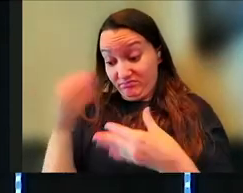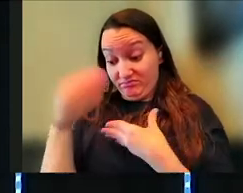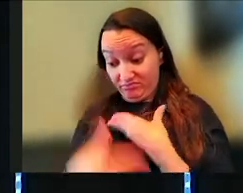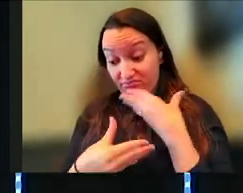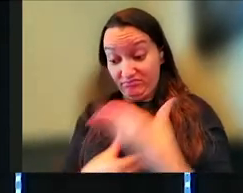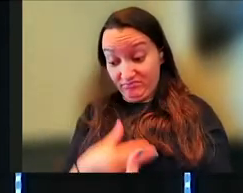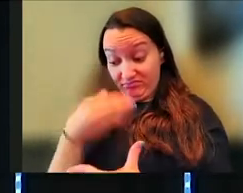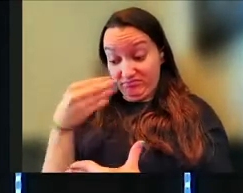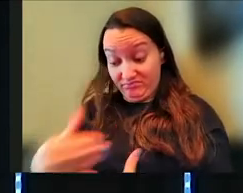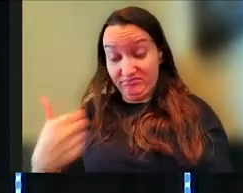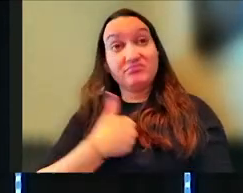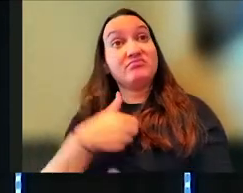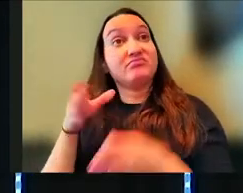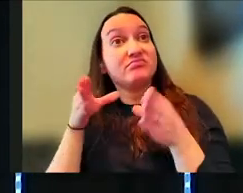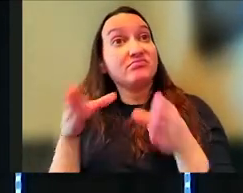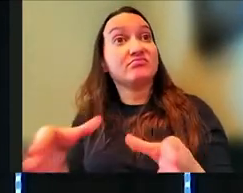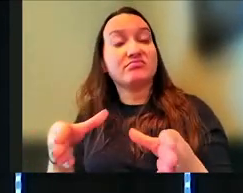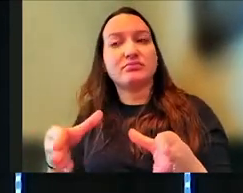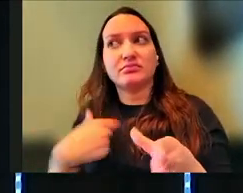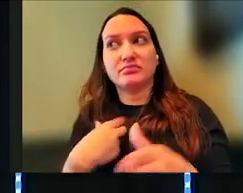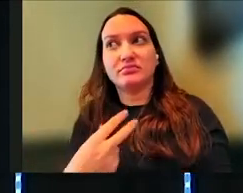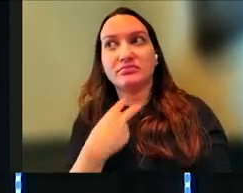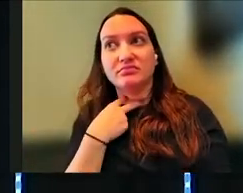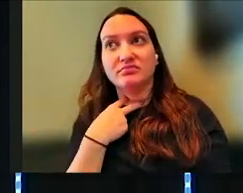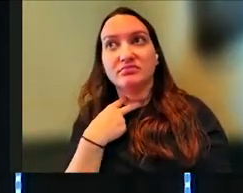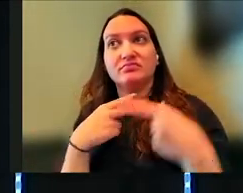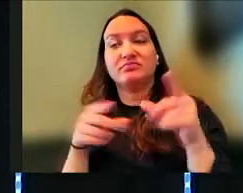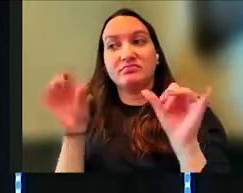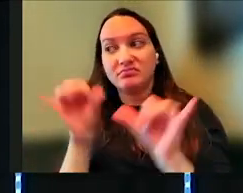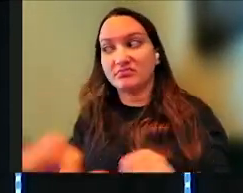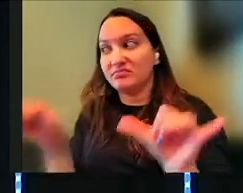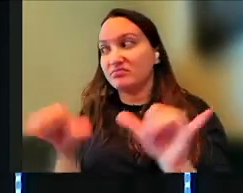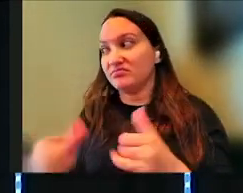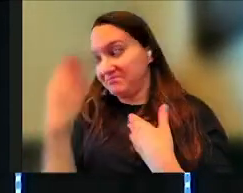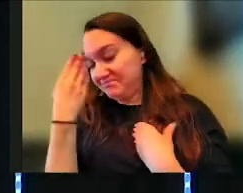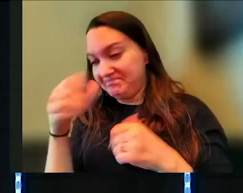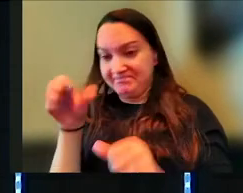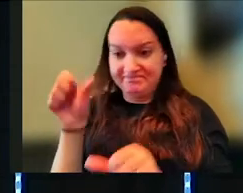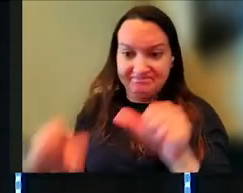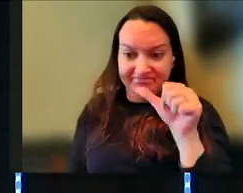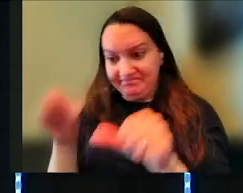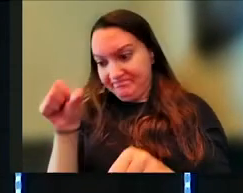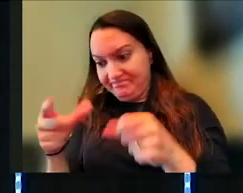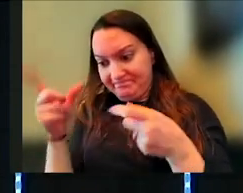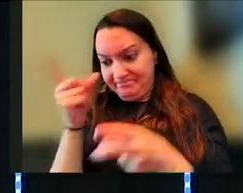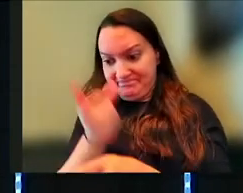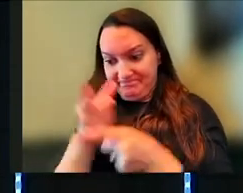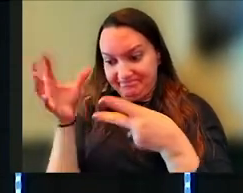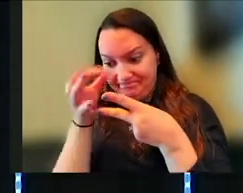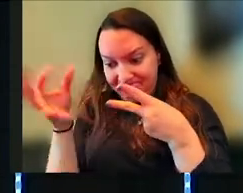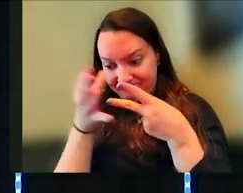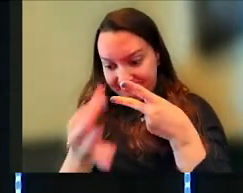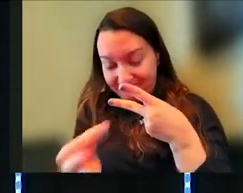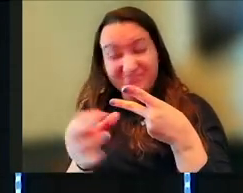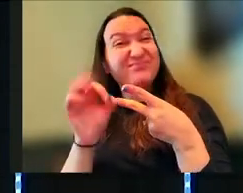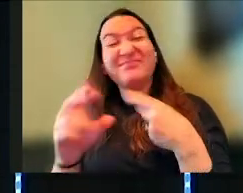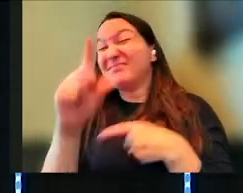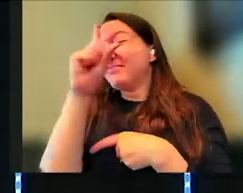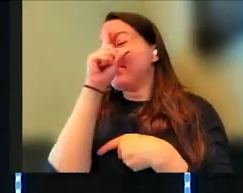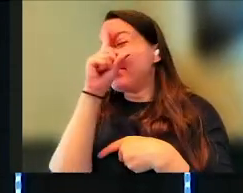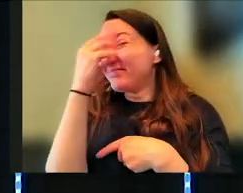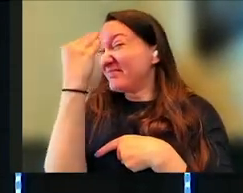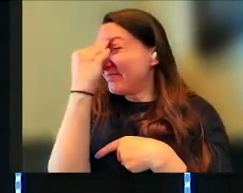I'm doing it my way, and I'm stuck in that place of I honestly don't know what the right choice is. I'm indecisive, and even if I think I know,